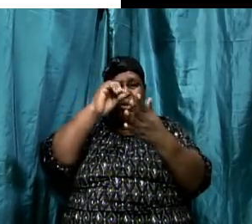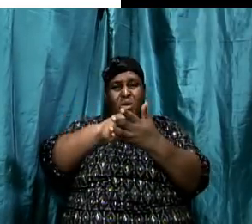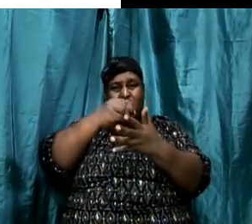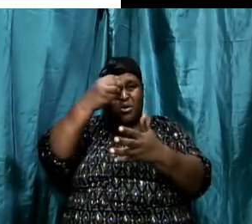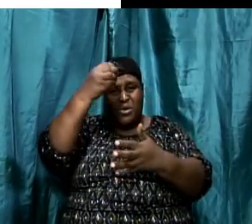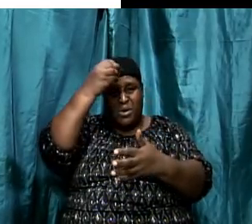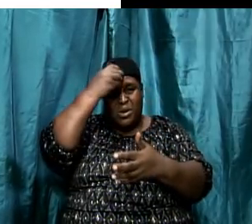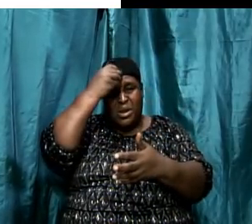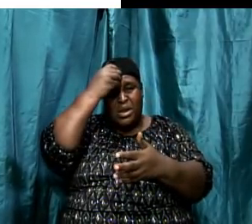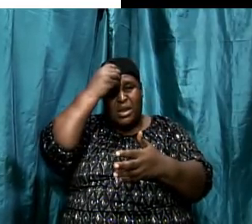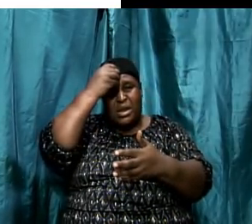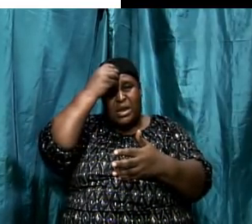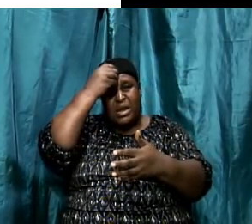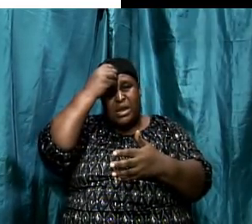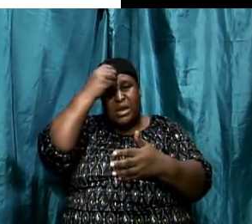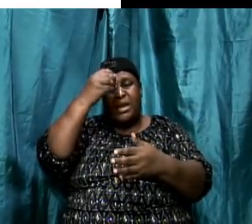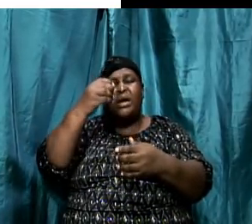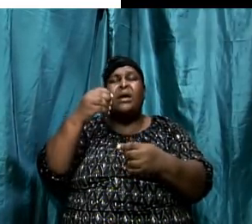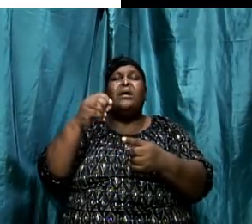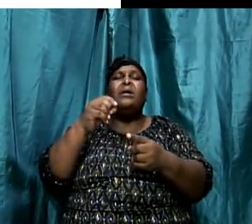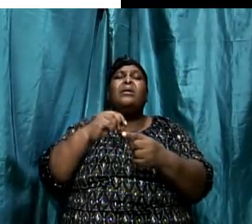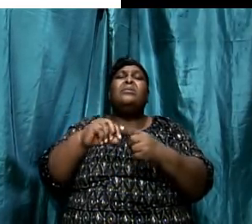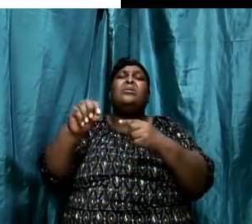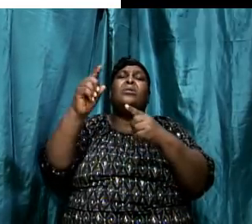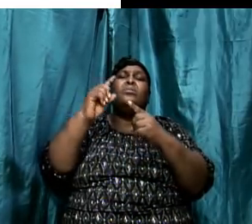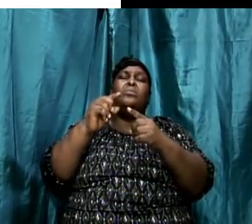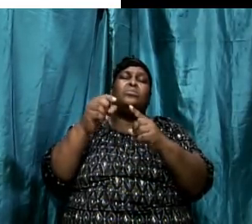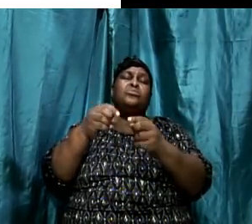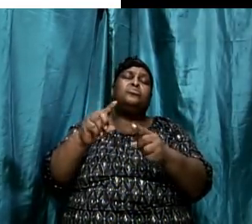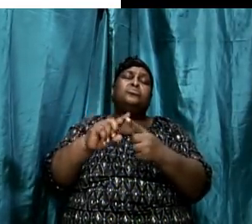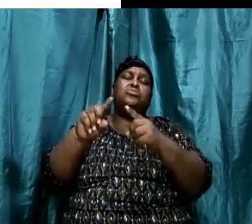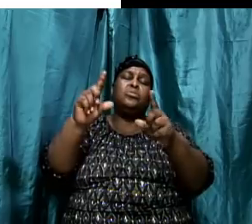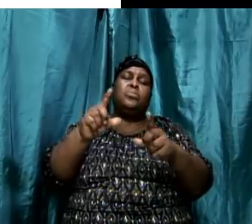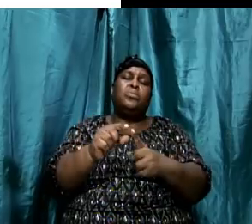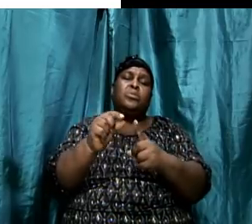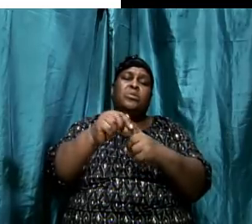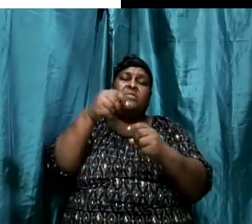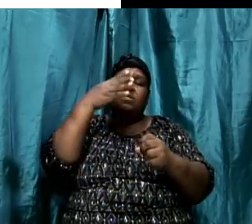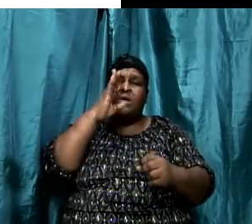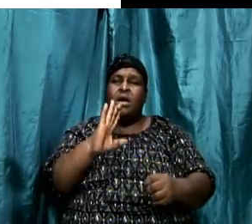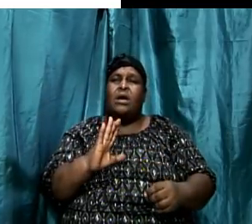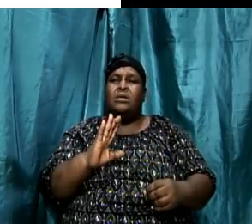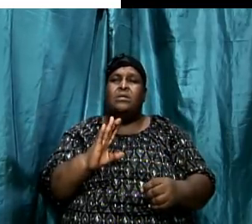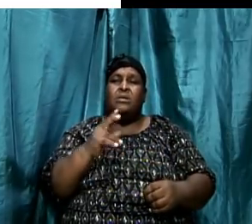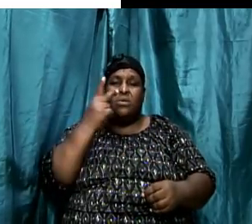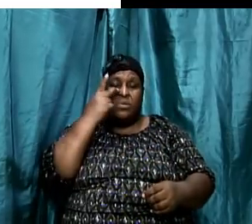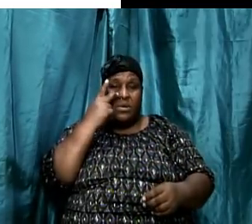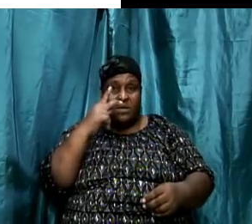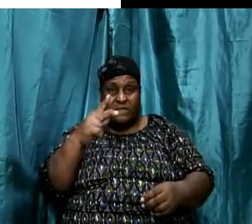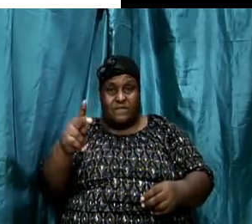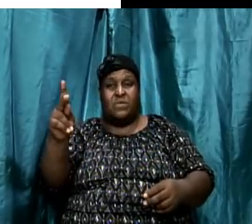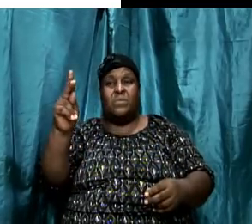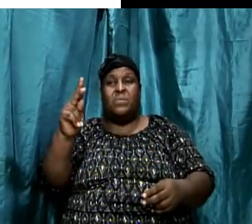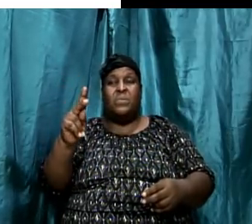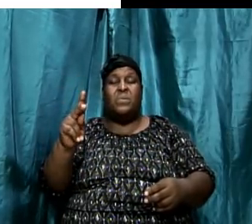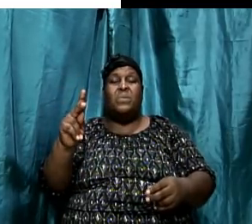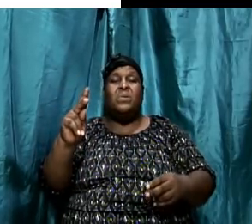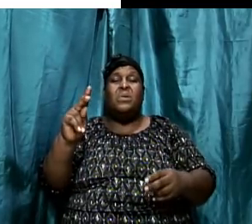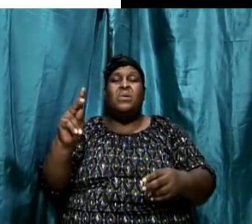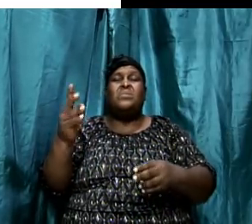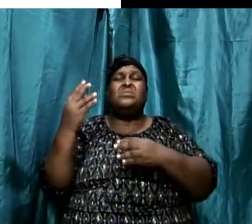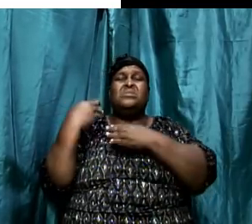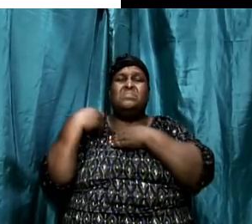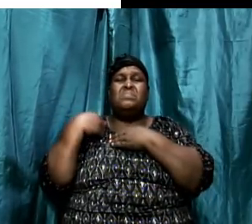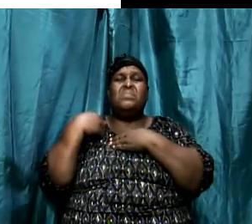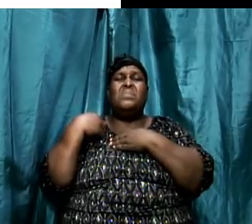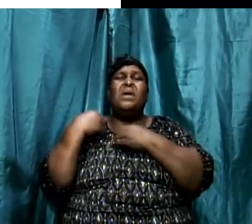word systematic. It's a systematic approach to the Word of God with the view of becoming receptive and